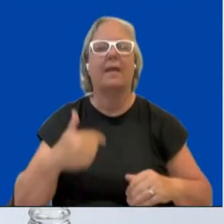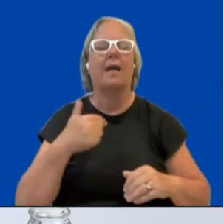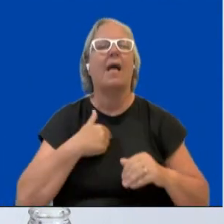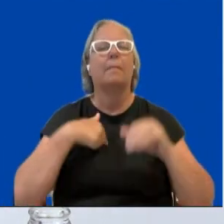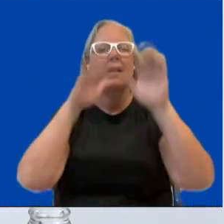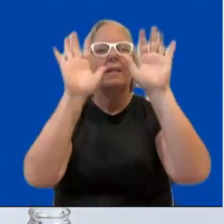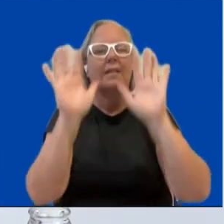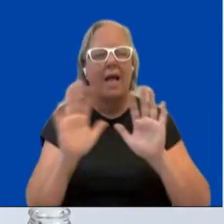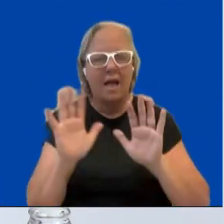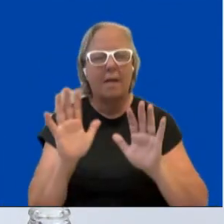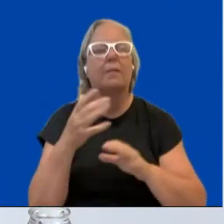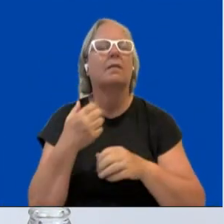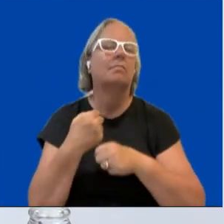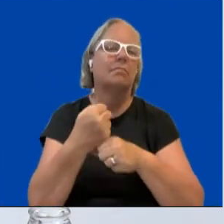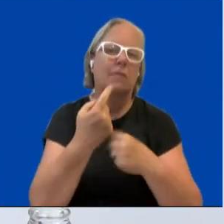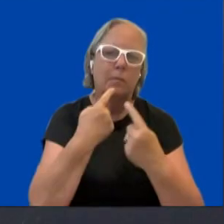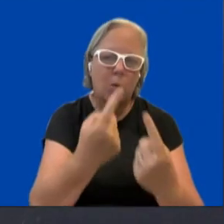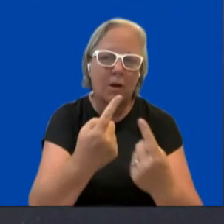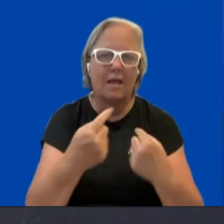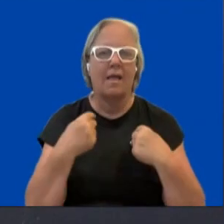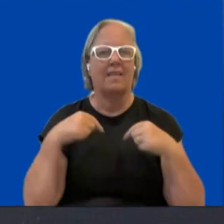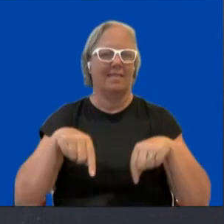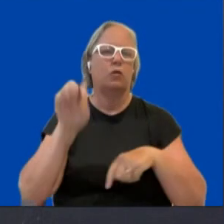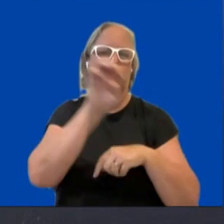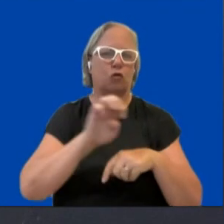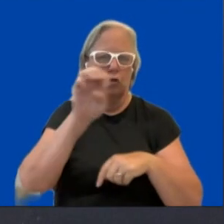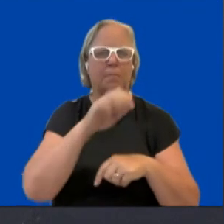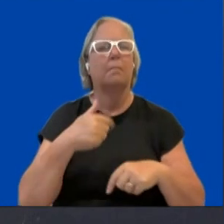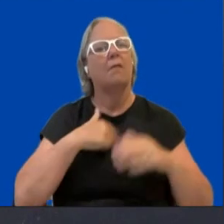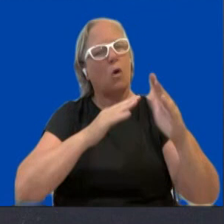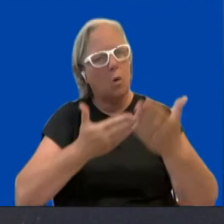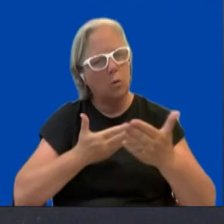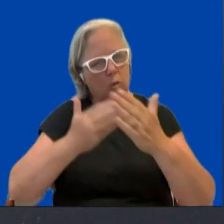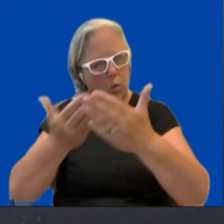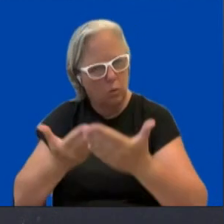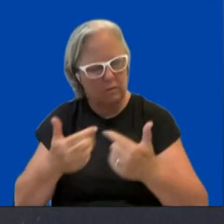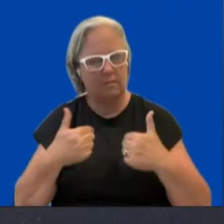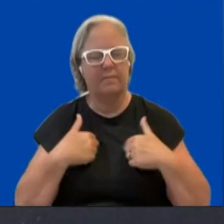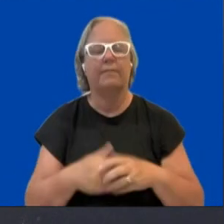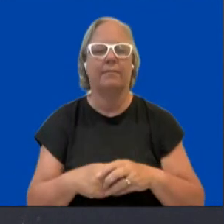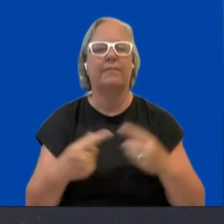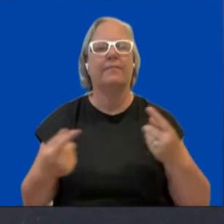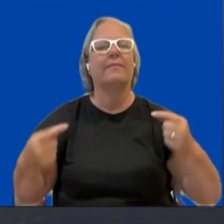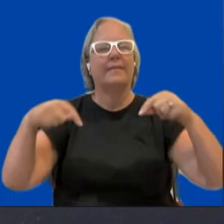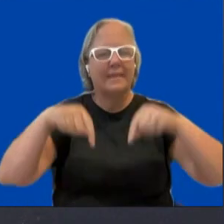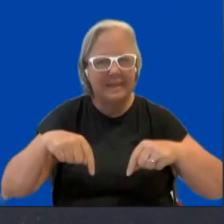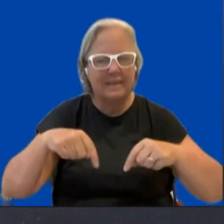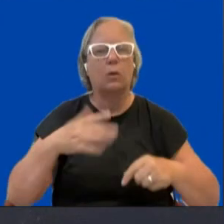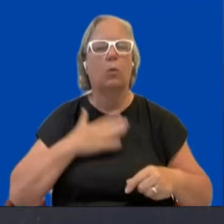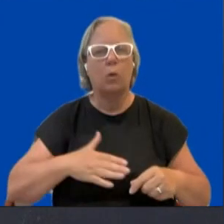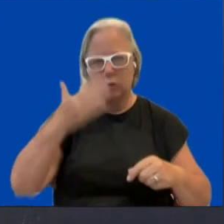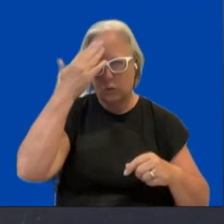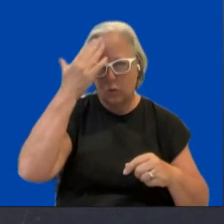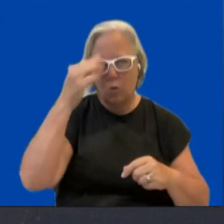Europe and I will be your host today. So the focus of the index this year is all about sustainability and the green